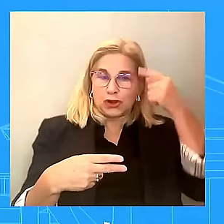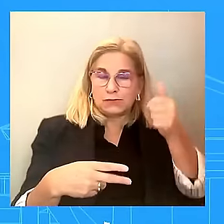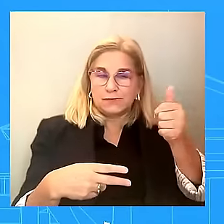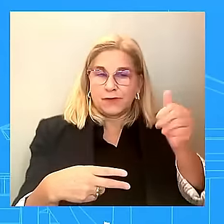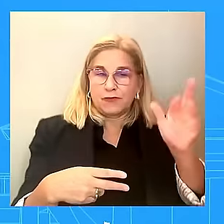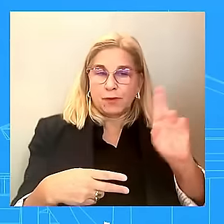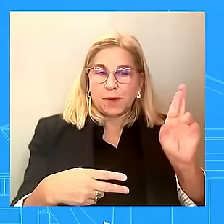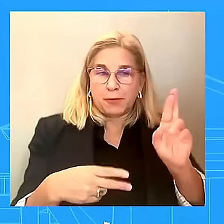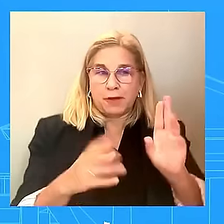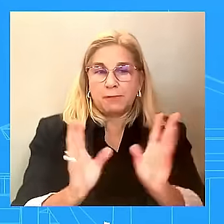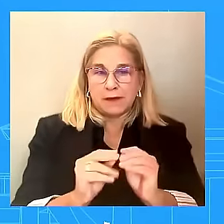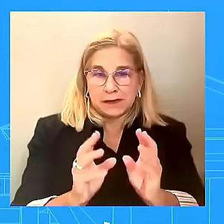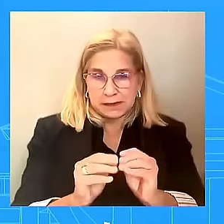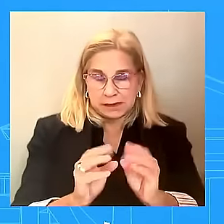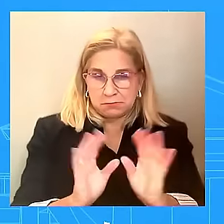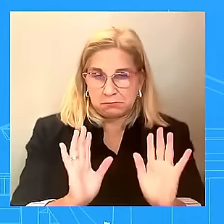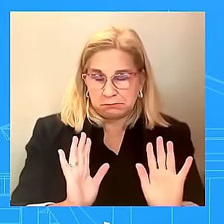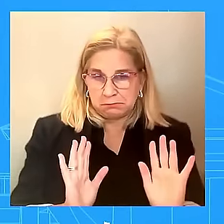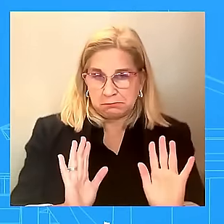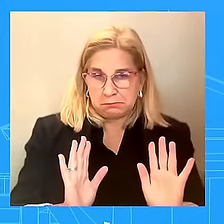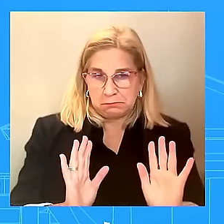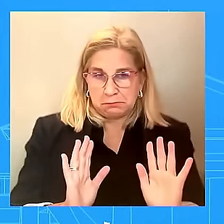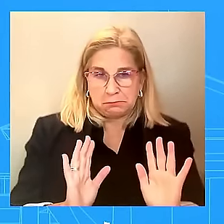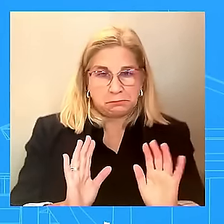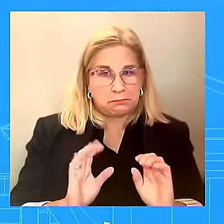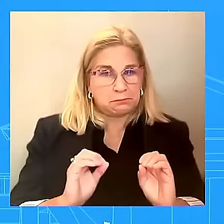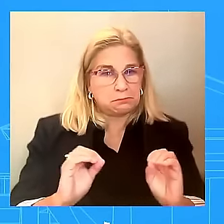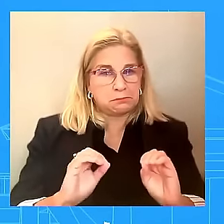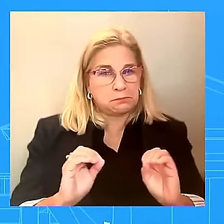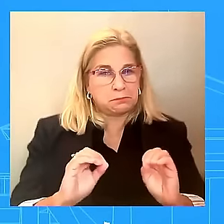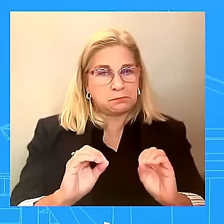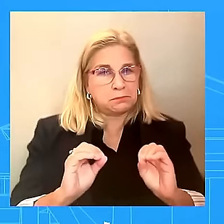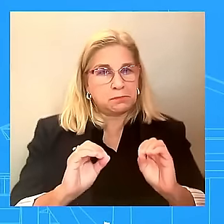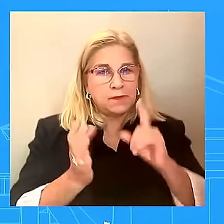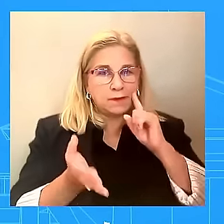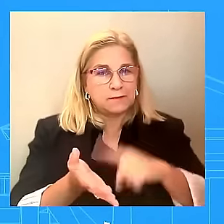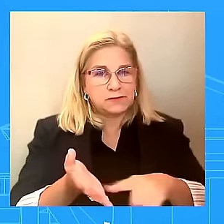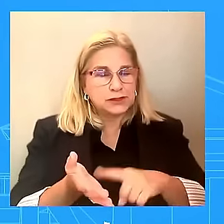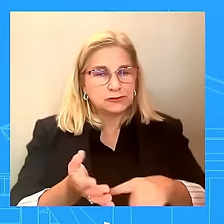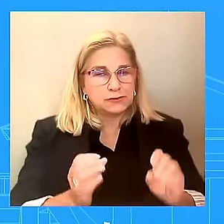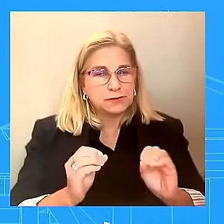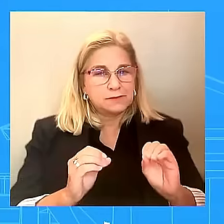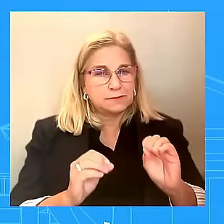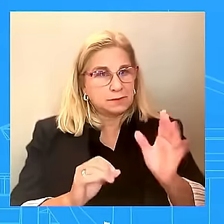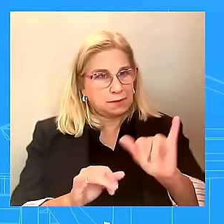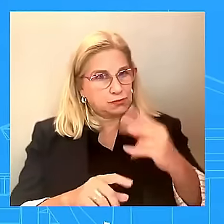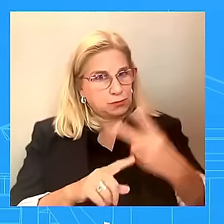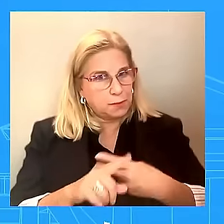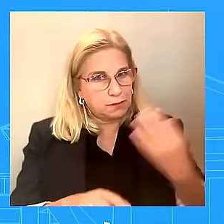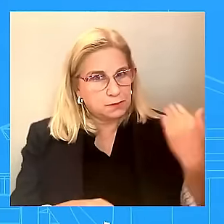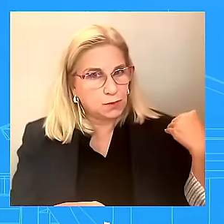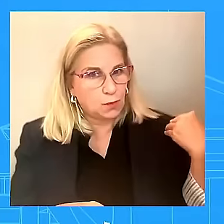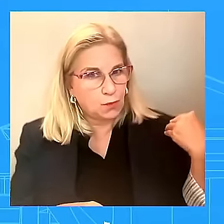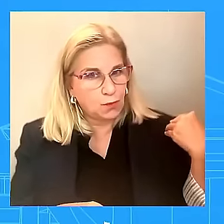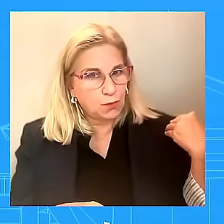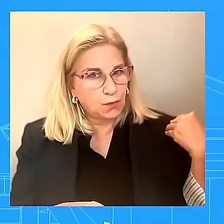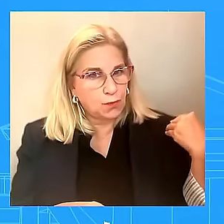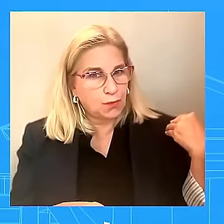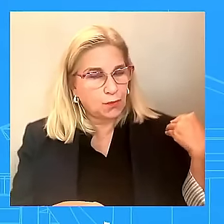not one single demand for an investigation when that occurred a couple months ago in Utah. So this was business as usual